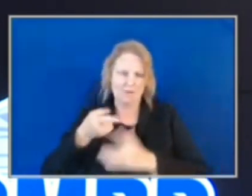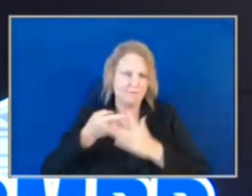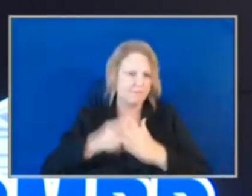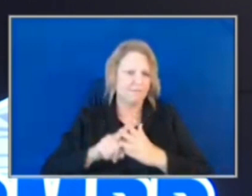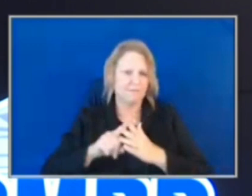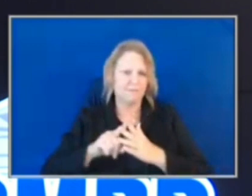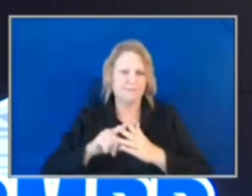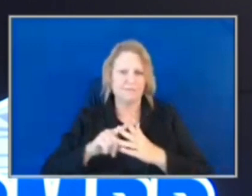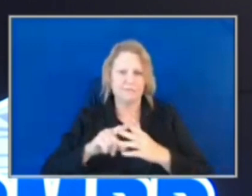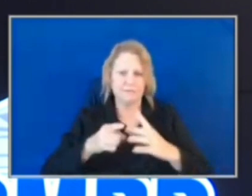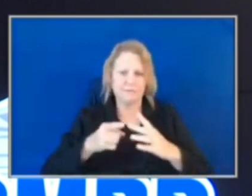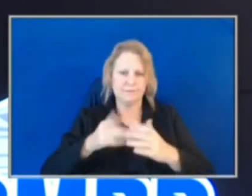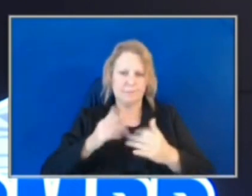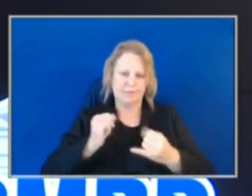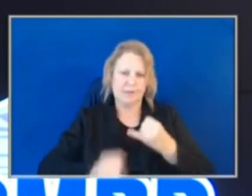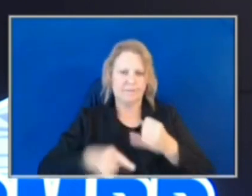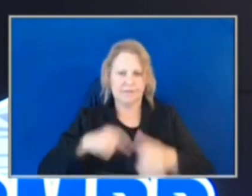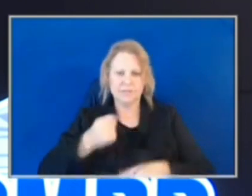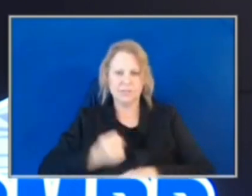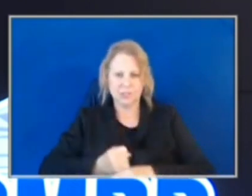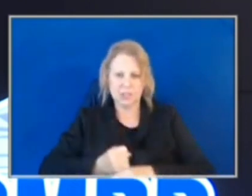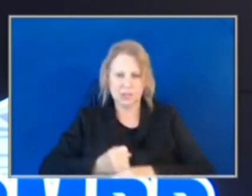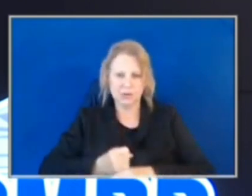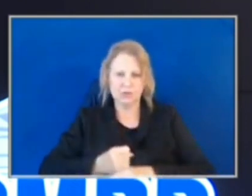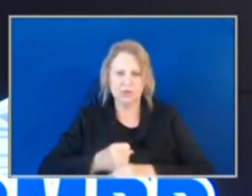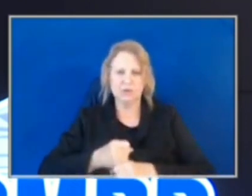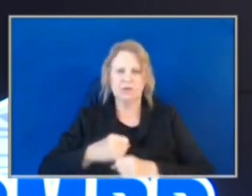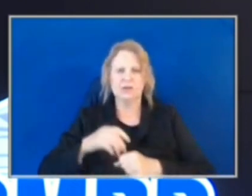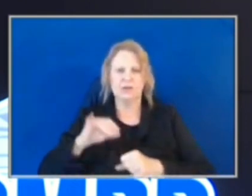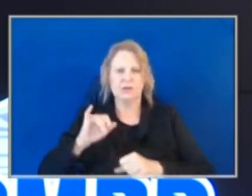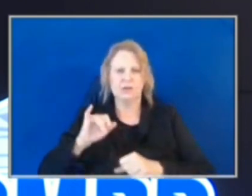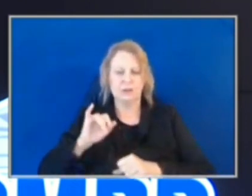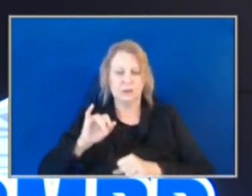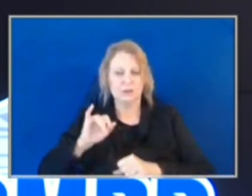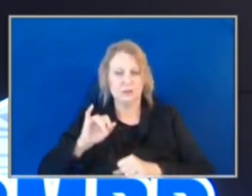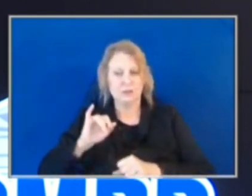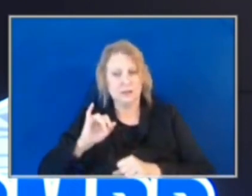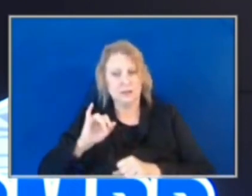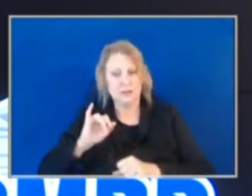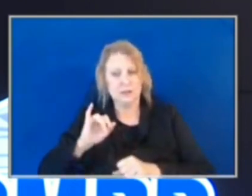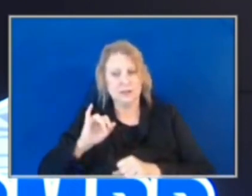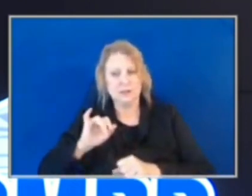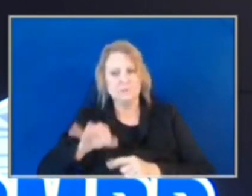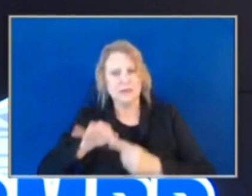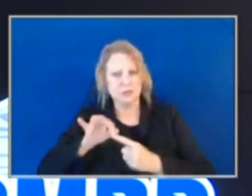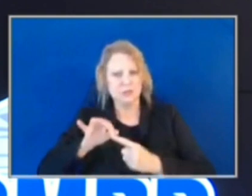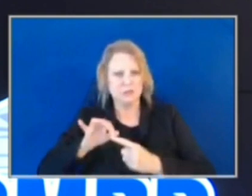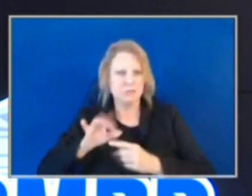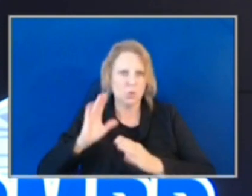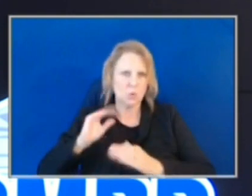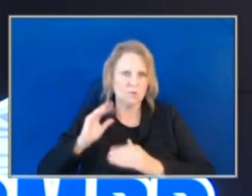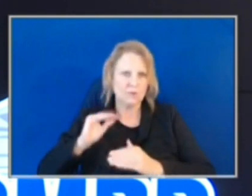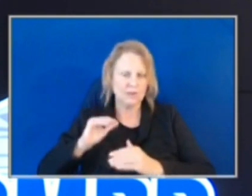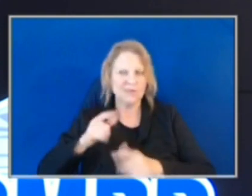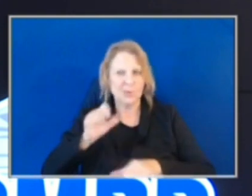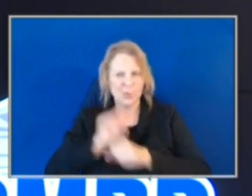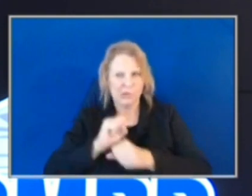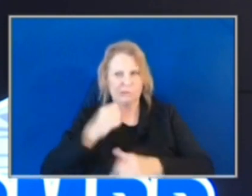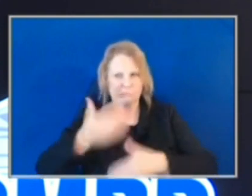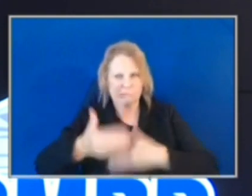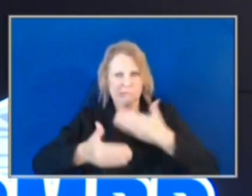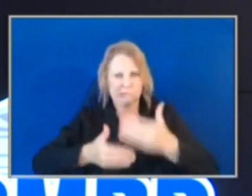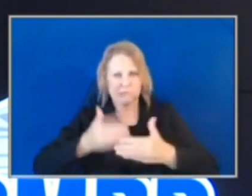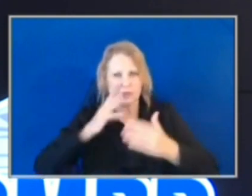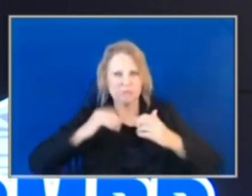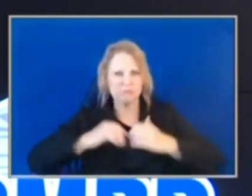definitely, if not just on a trial basis, right, so that we can tweak it. It'll be a work in progress for a while.